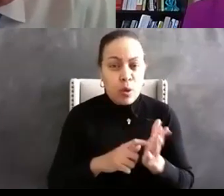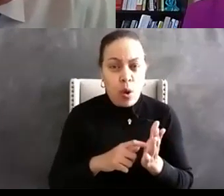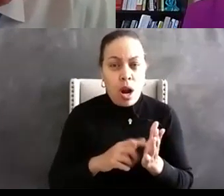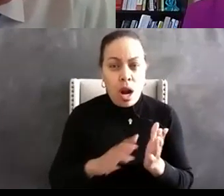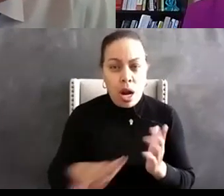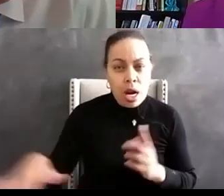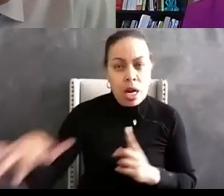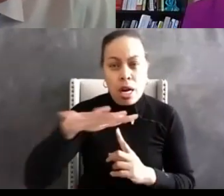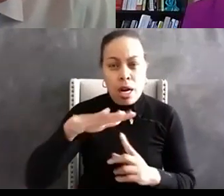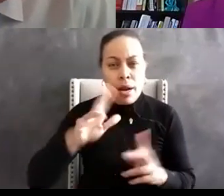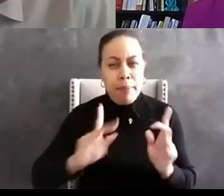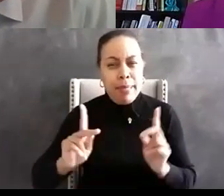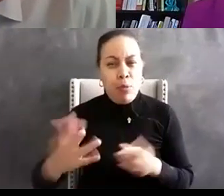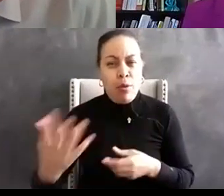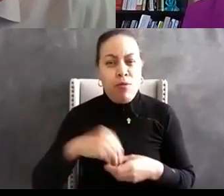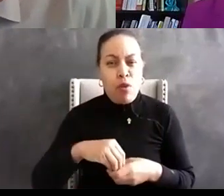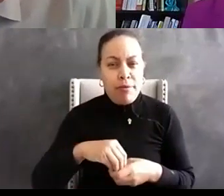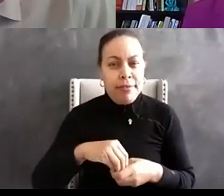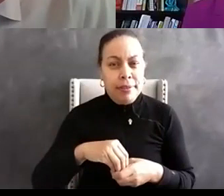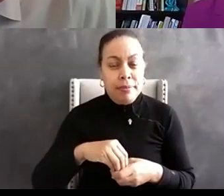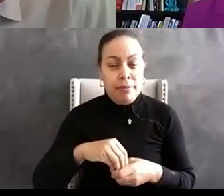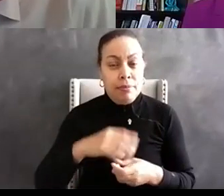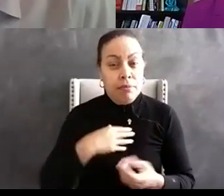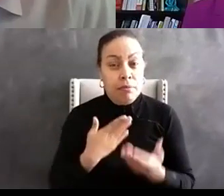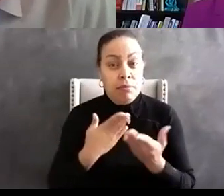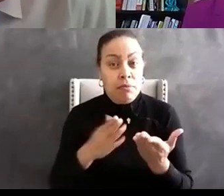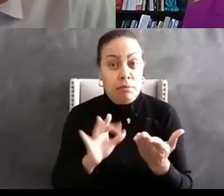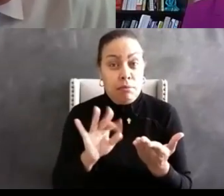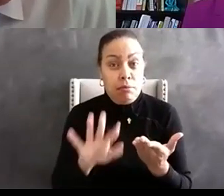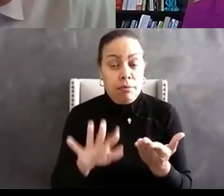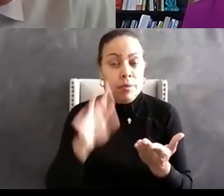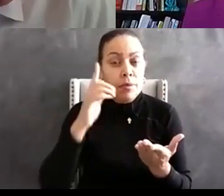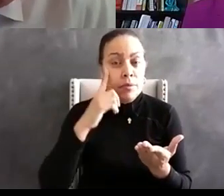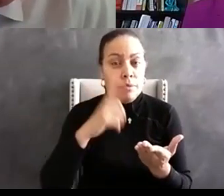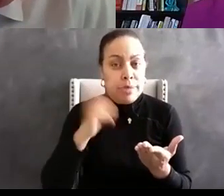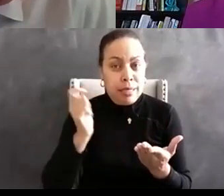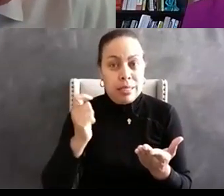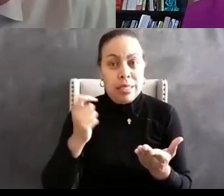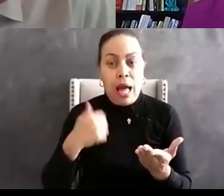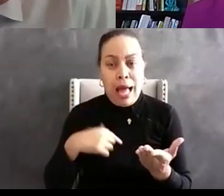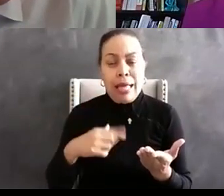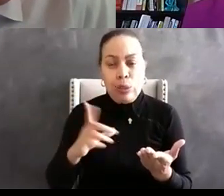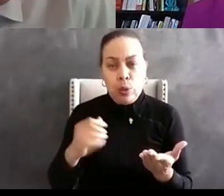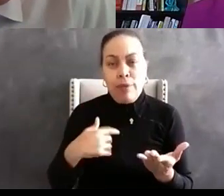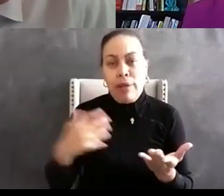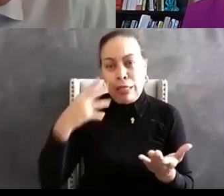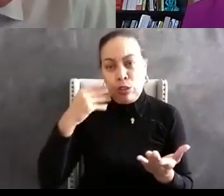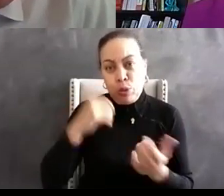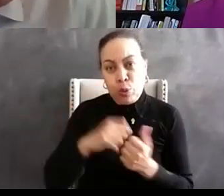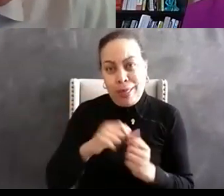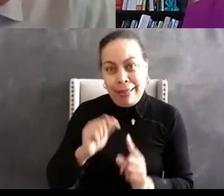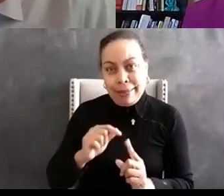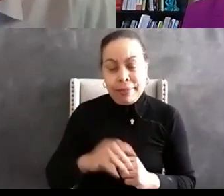part of it now i'll just offer one as a suggestion uh because because i i had a you know a good a good bit of experience in doing it and that is